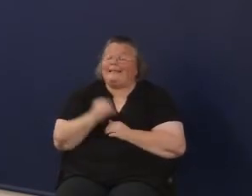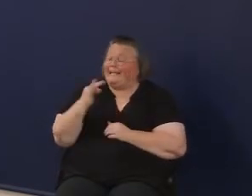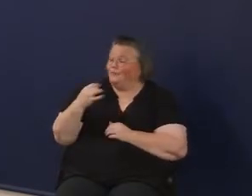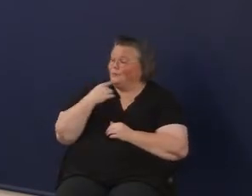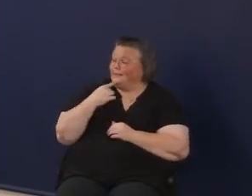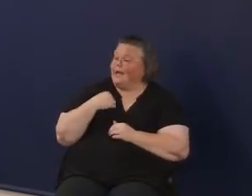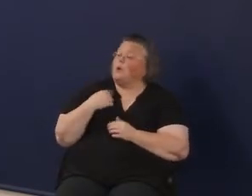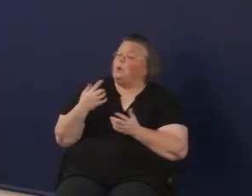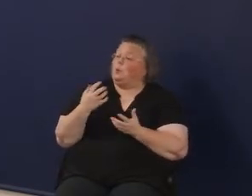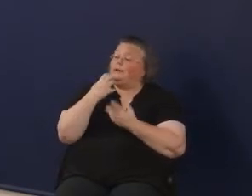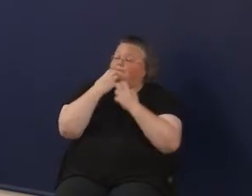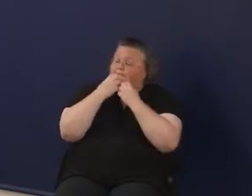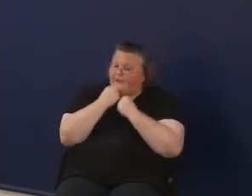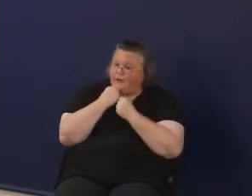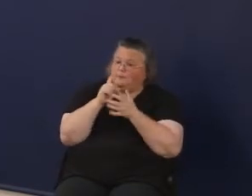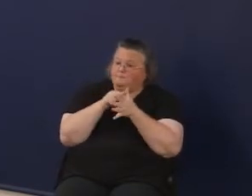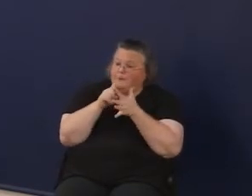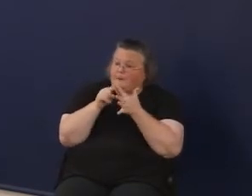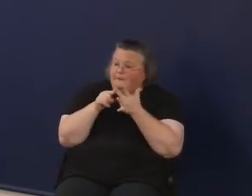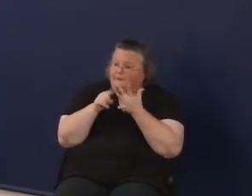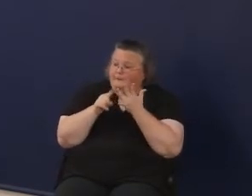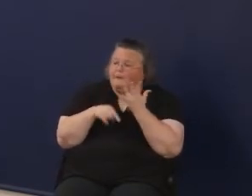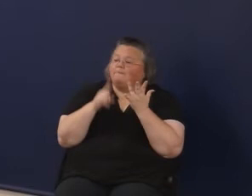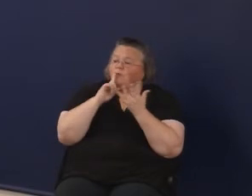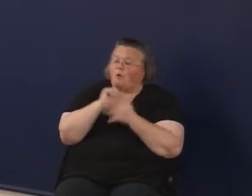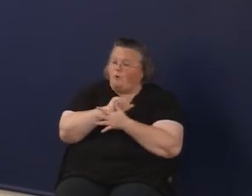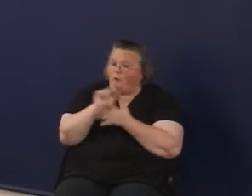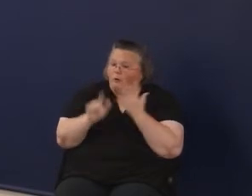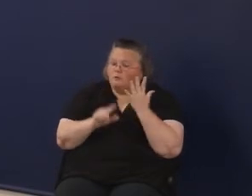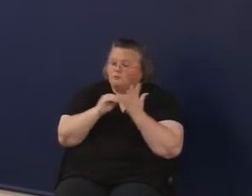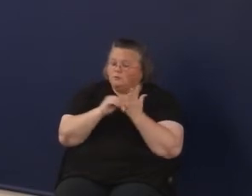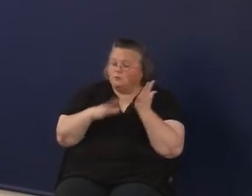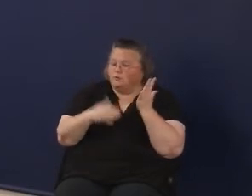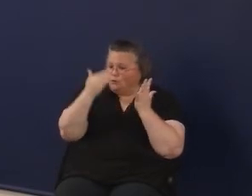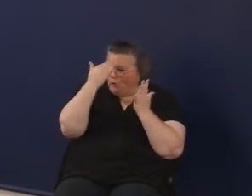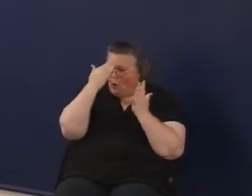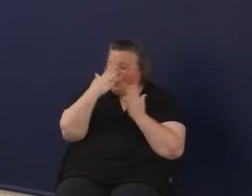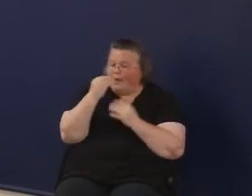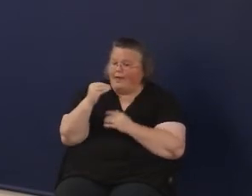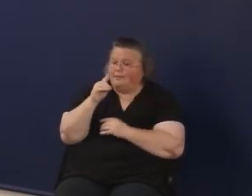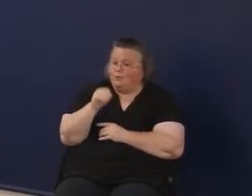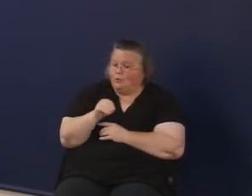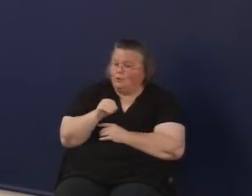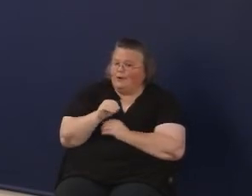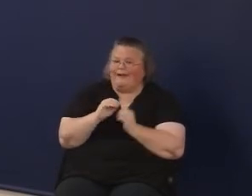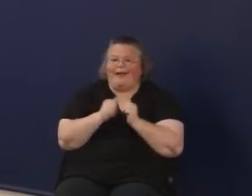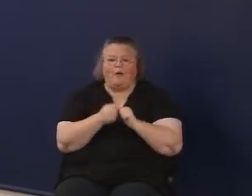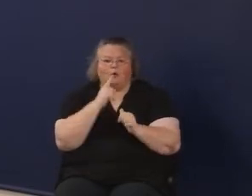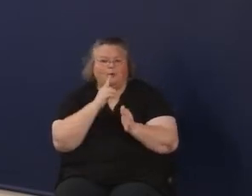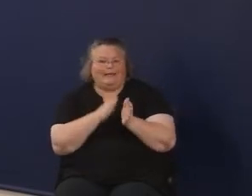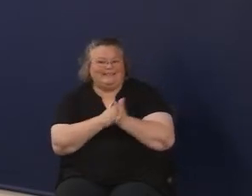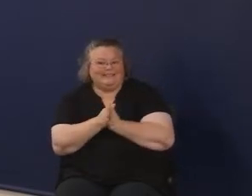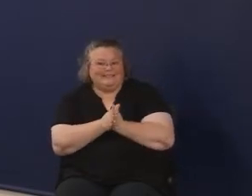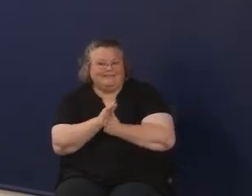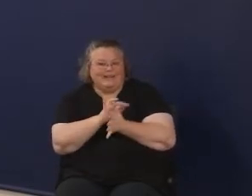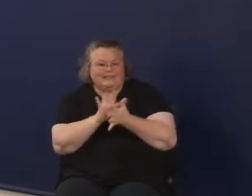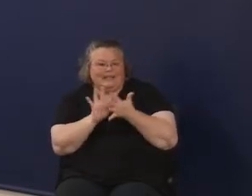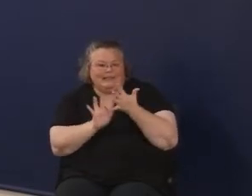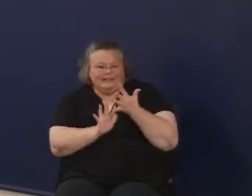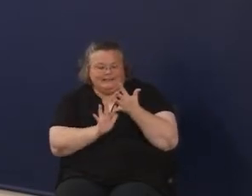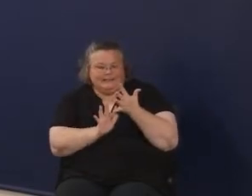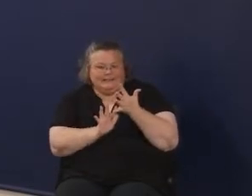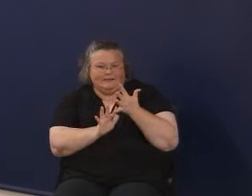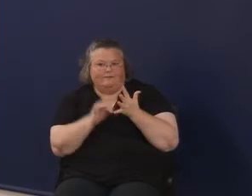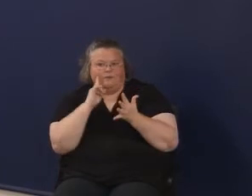these are the things that we care about for all students to know and be able to do, how are we incentivizing this in